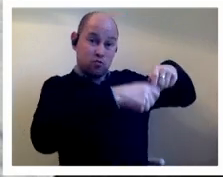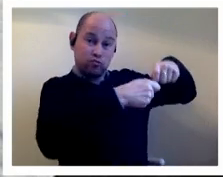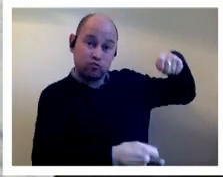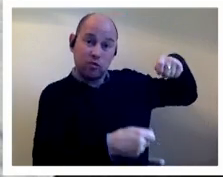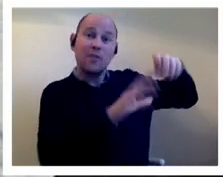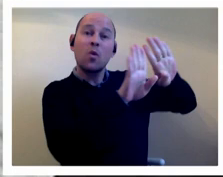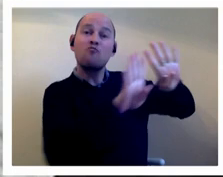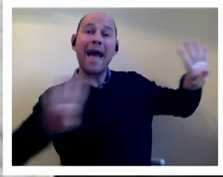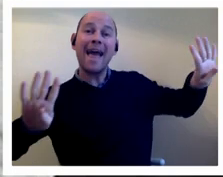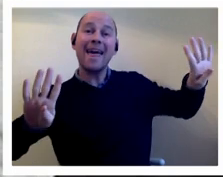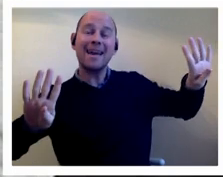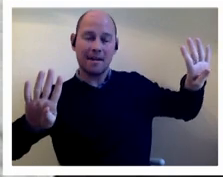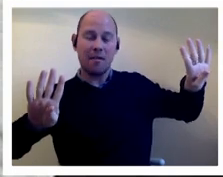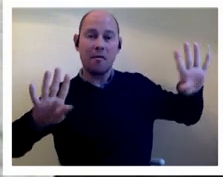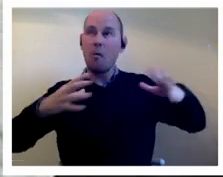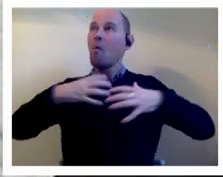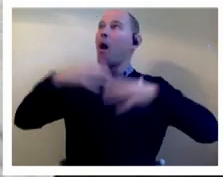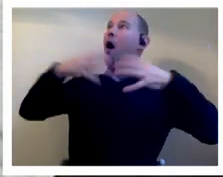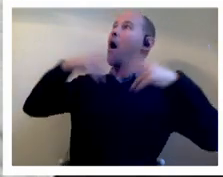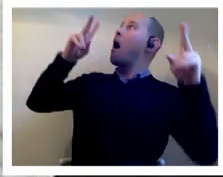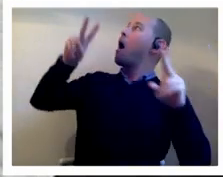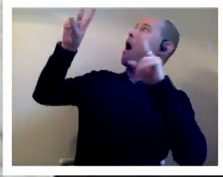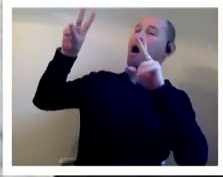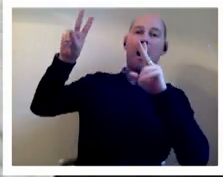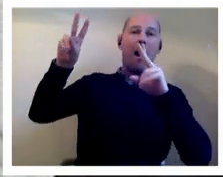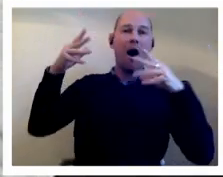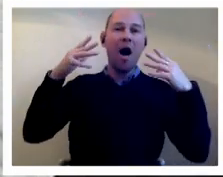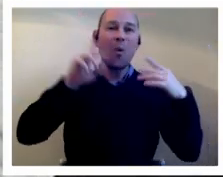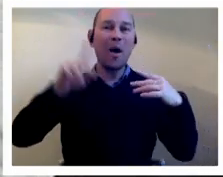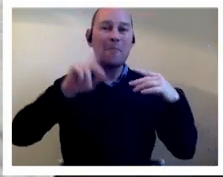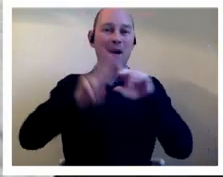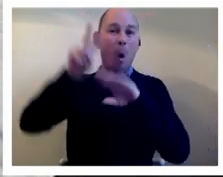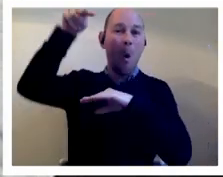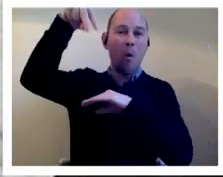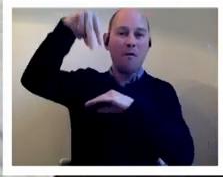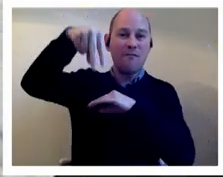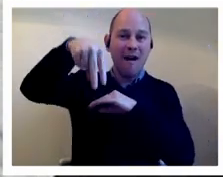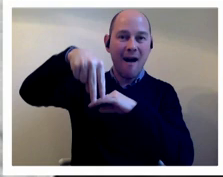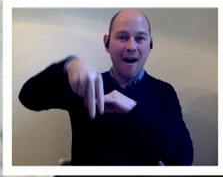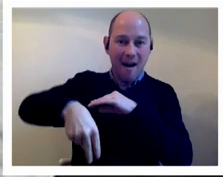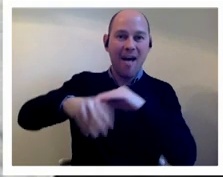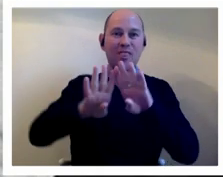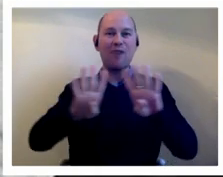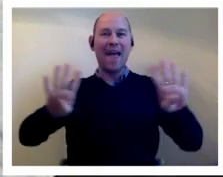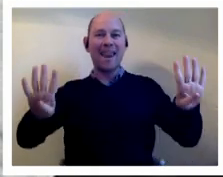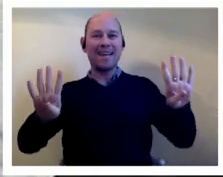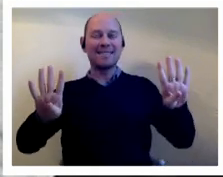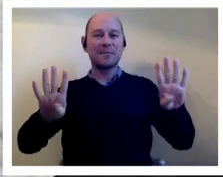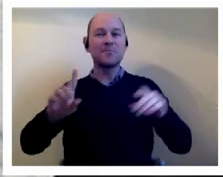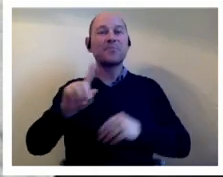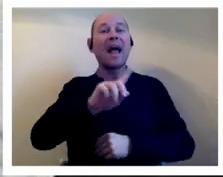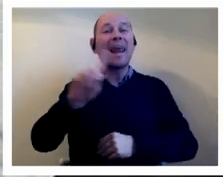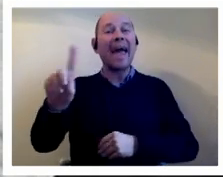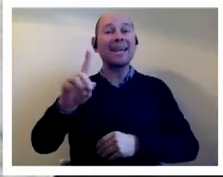and then to the shock of the watching lords and ladies the women went over the edge of the railings and later on the press called this